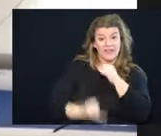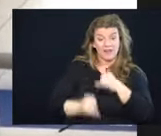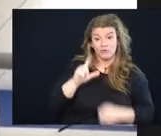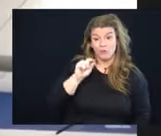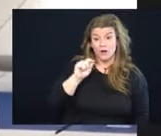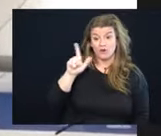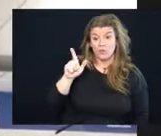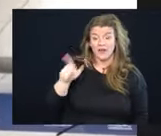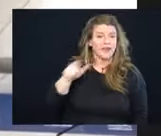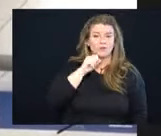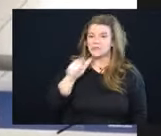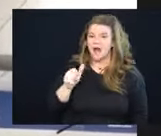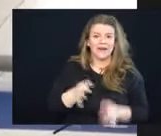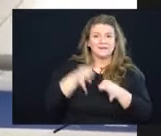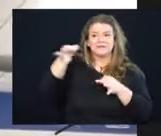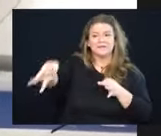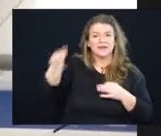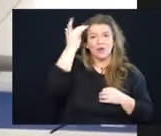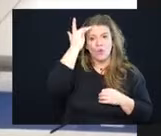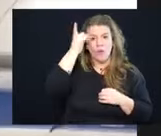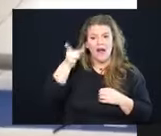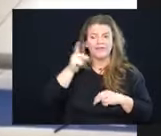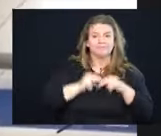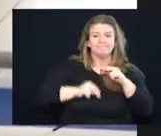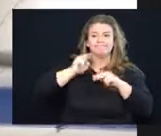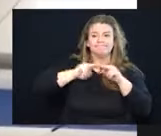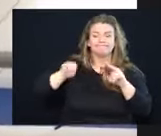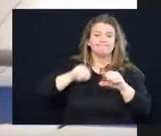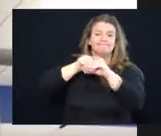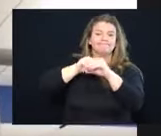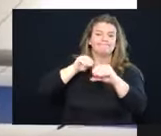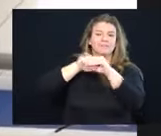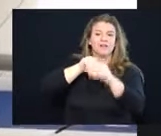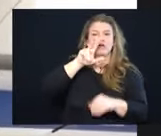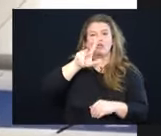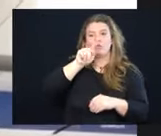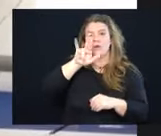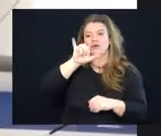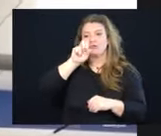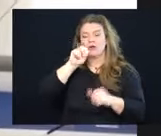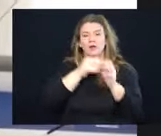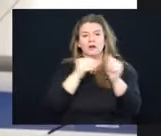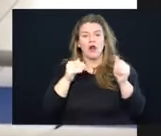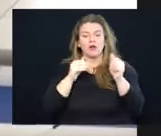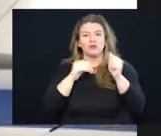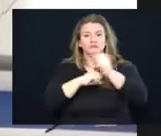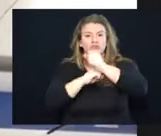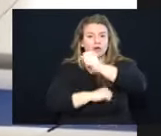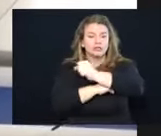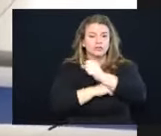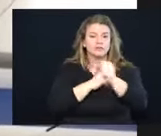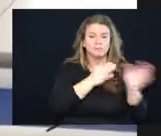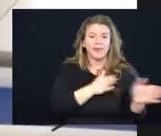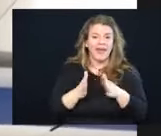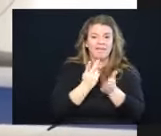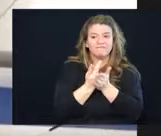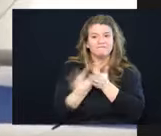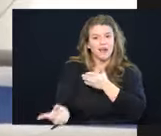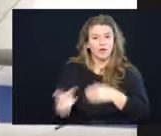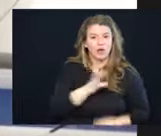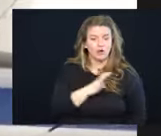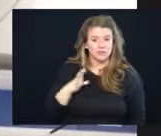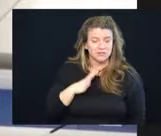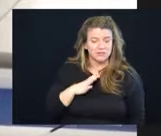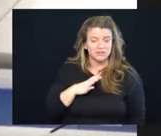extended because that big Build Back Better $3 trillion social infrastructure plan failed in Congress.